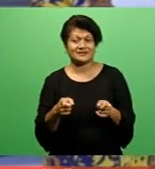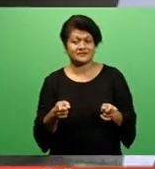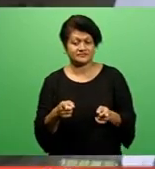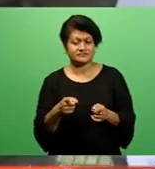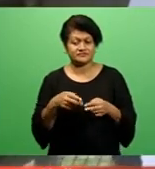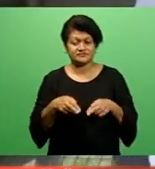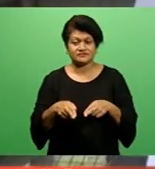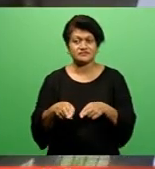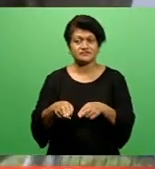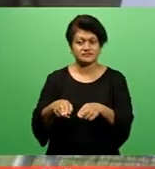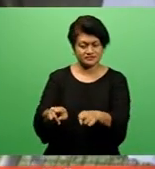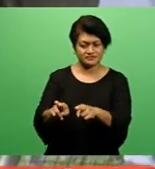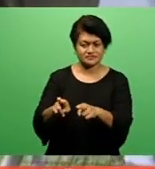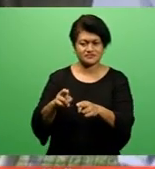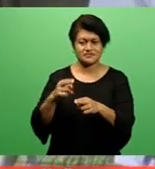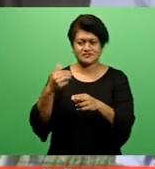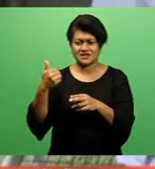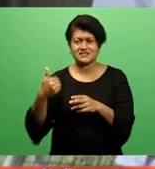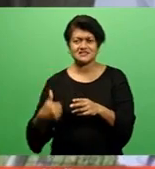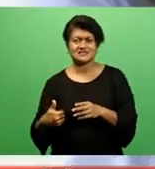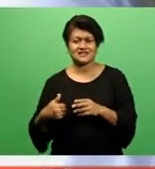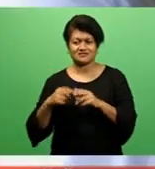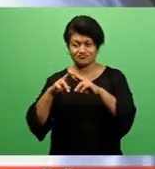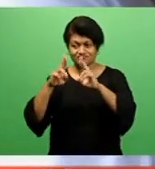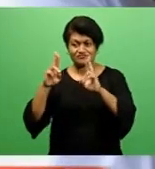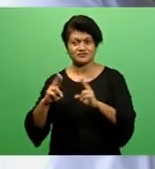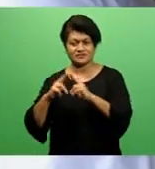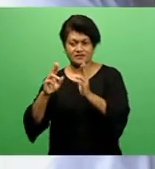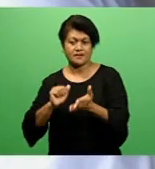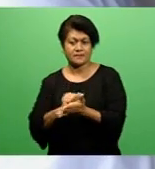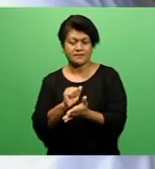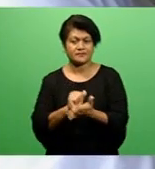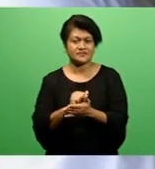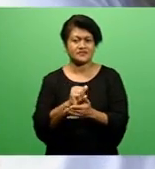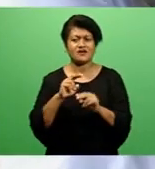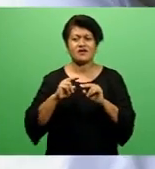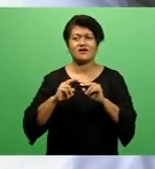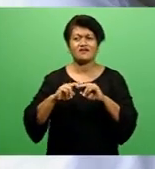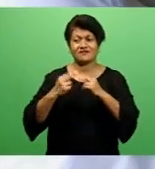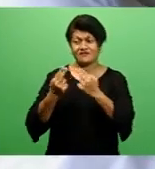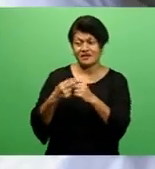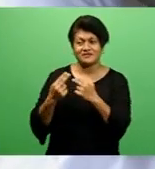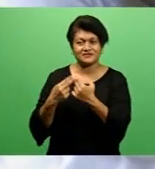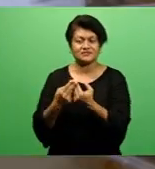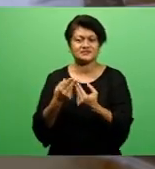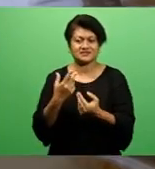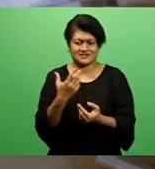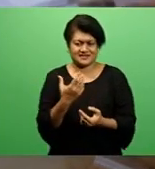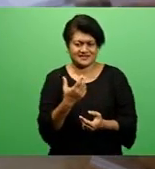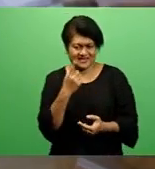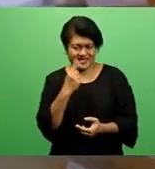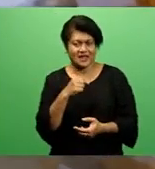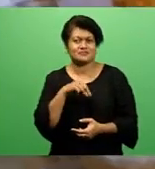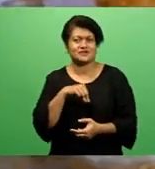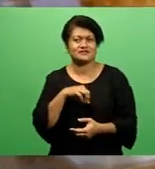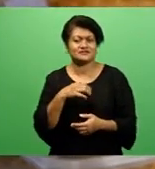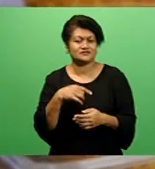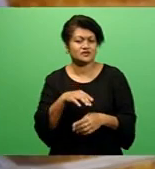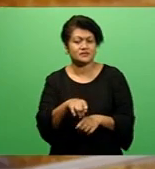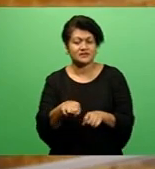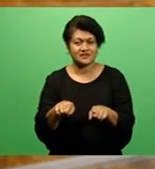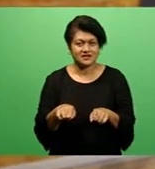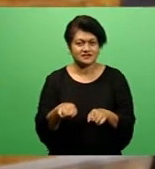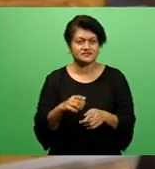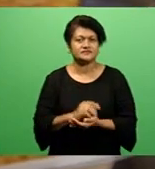have benefited thousands of families since they were built and the new lease agreement is an indication of support.